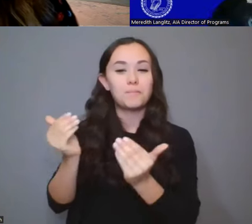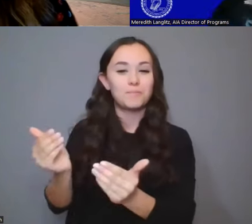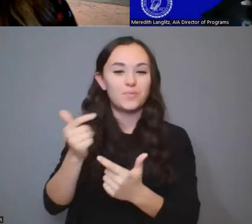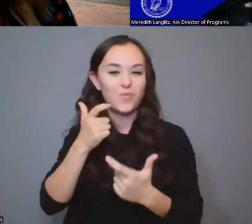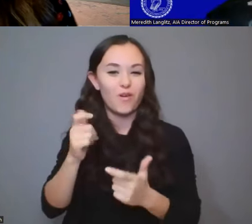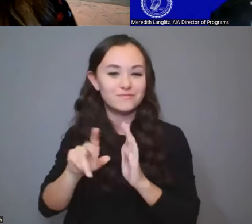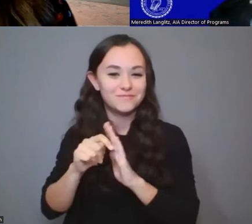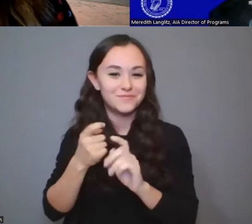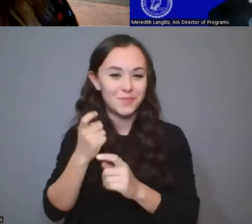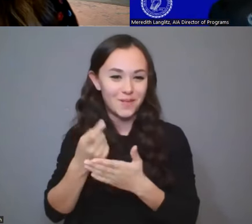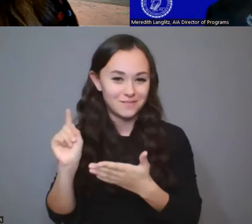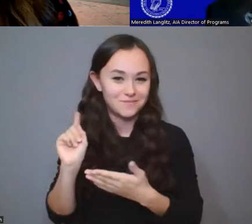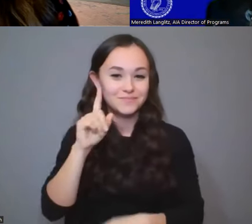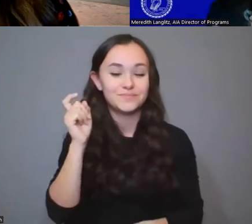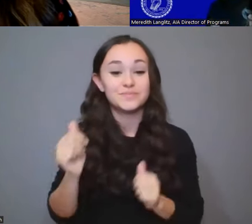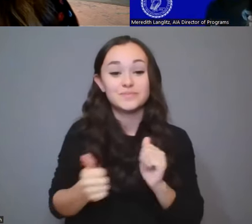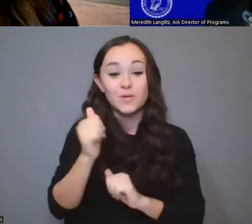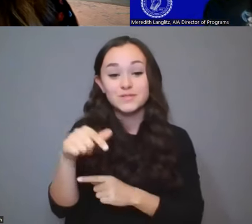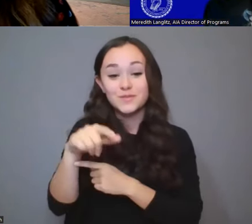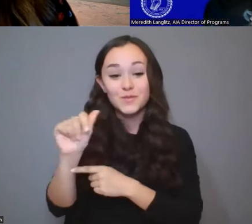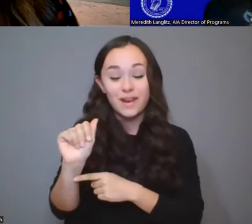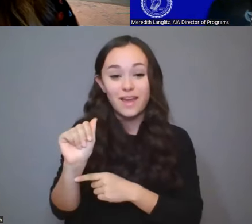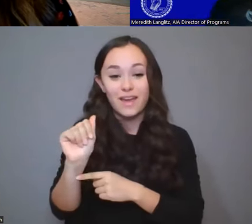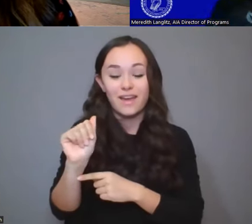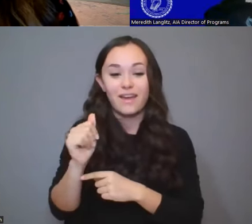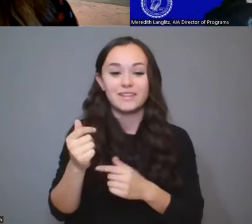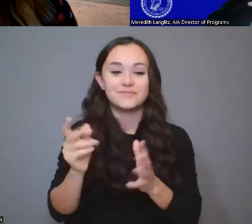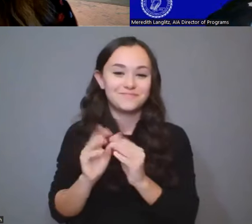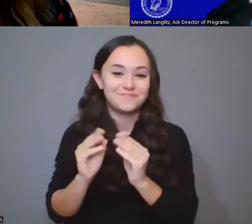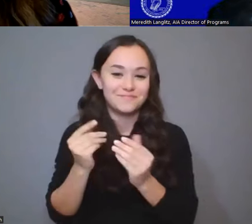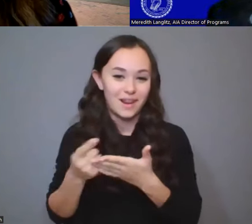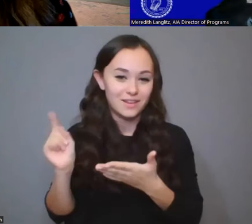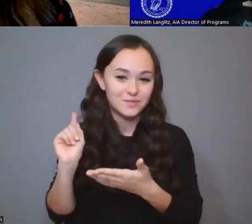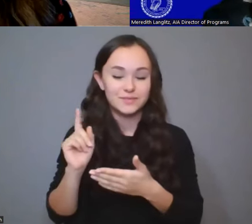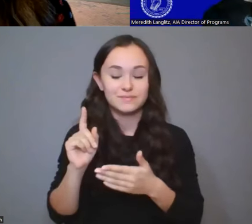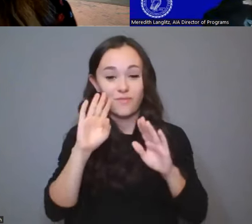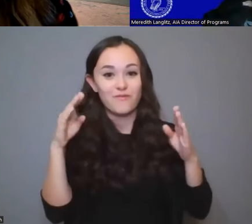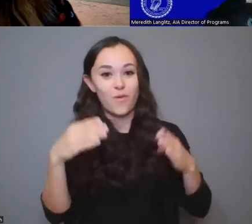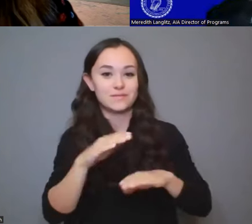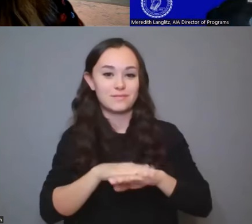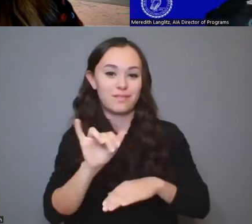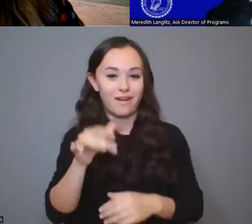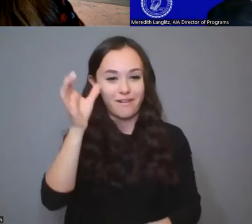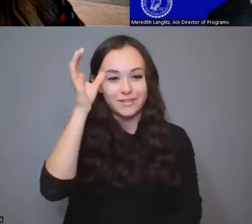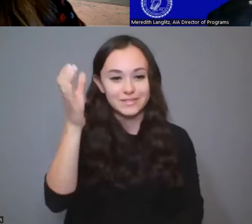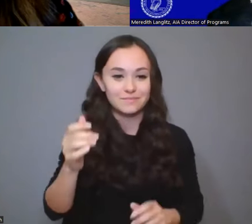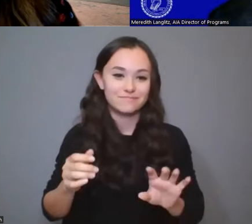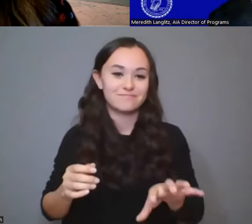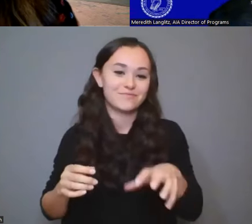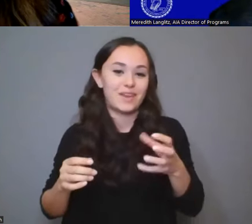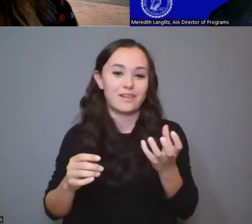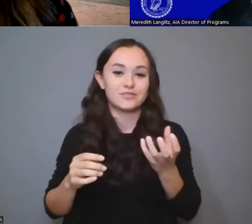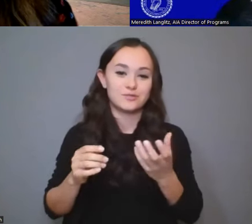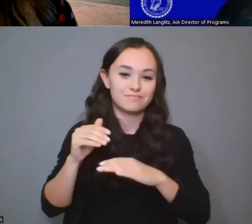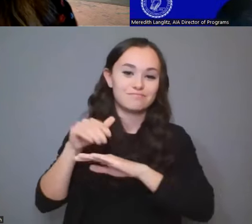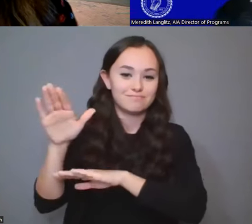most of the Q&A session last week would focus on catch and release. Because I do want to